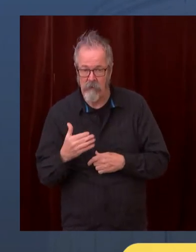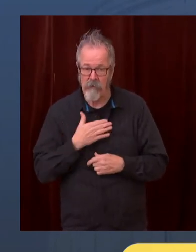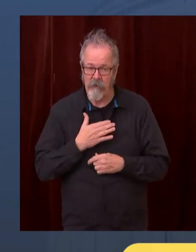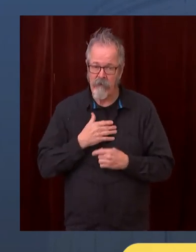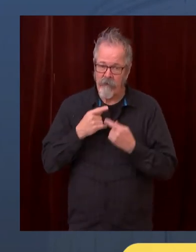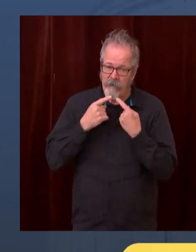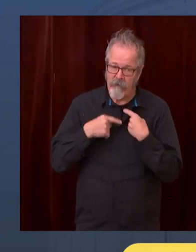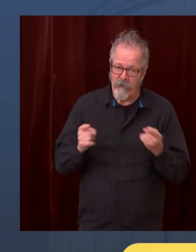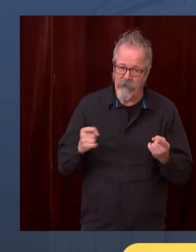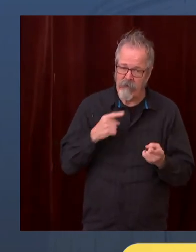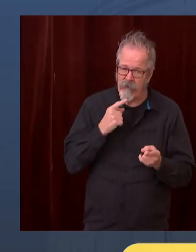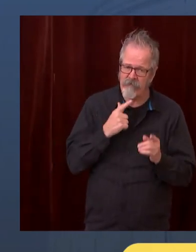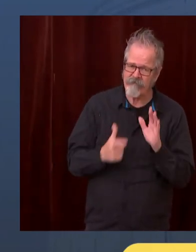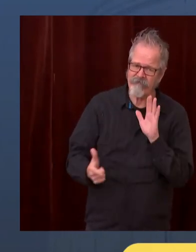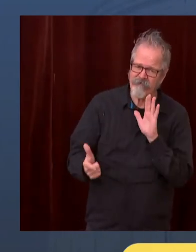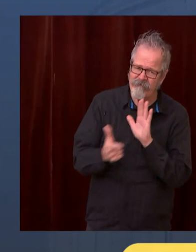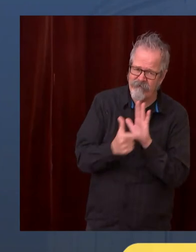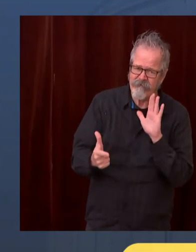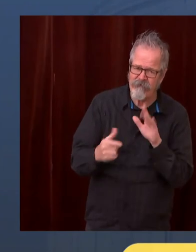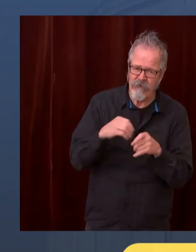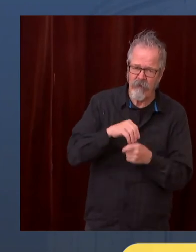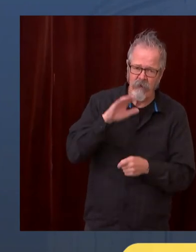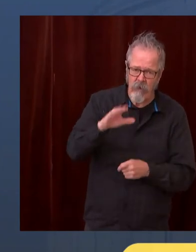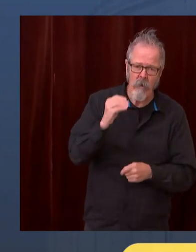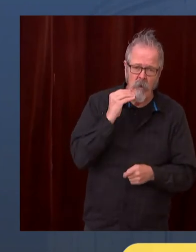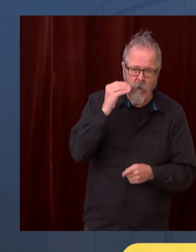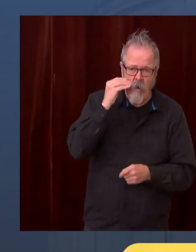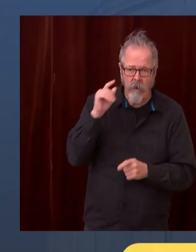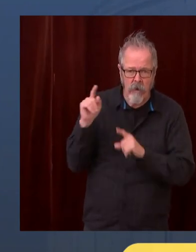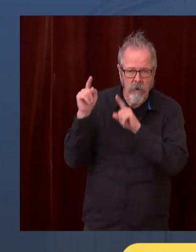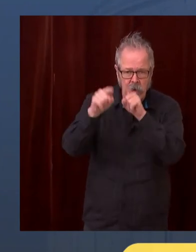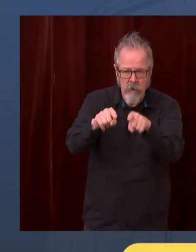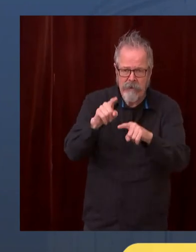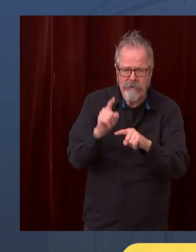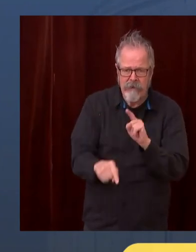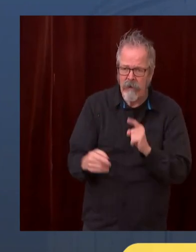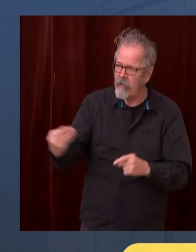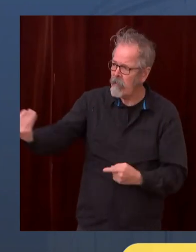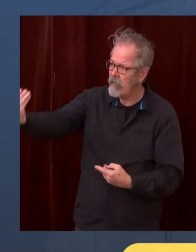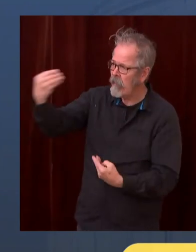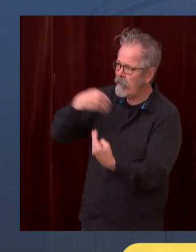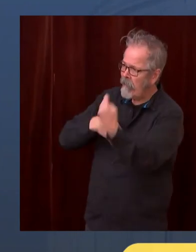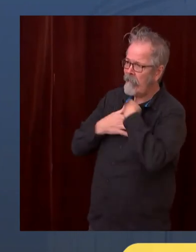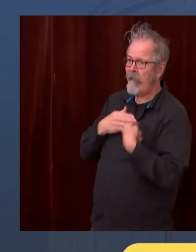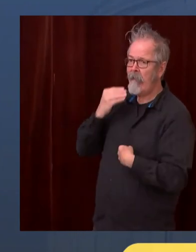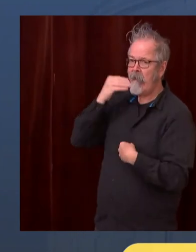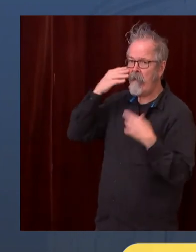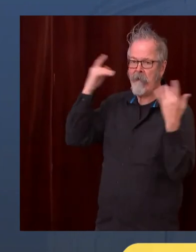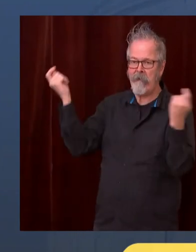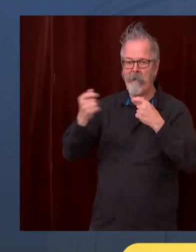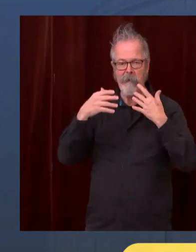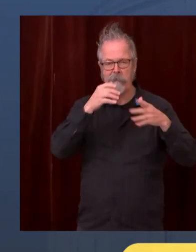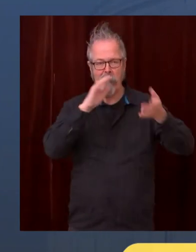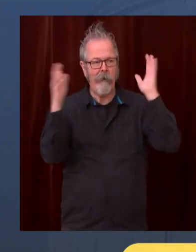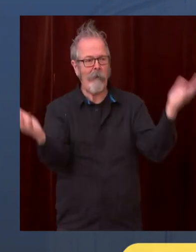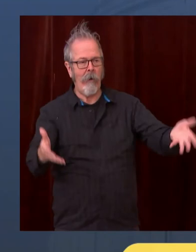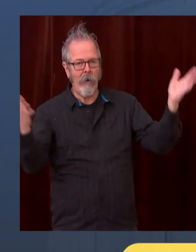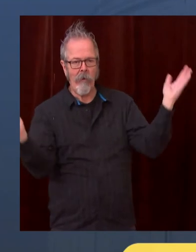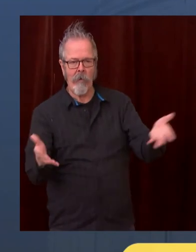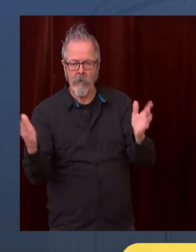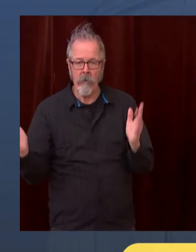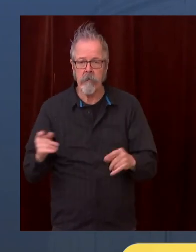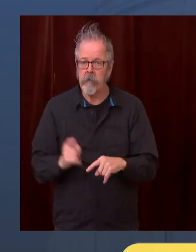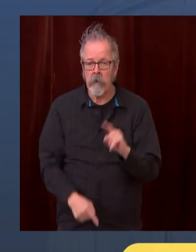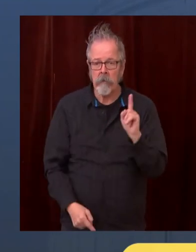coffee shops, we have acted equally in all of those contexts, and that's the best thing we can do.